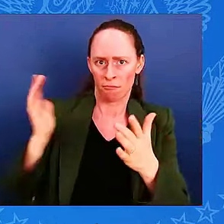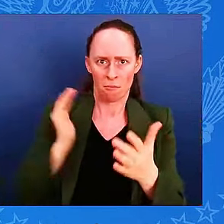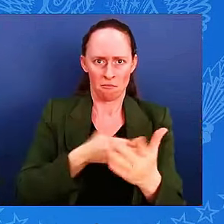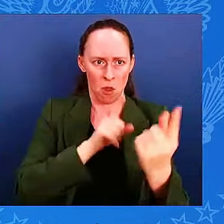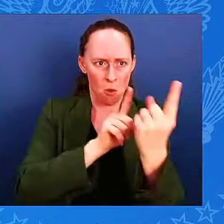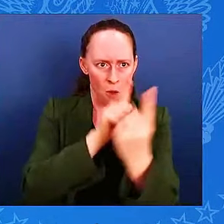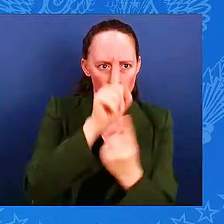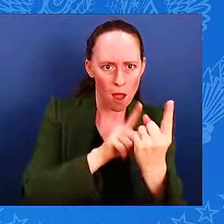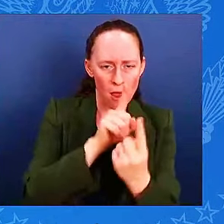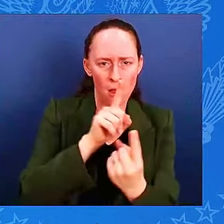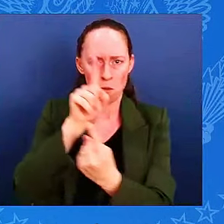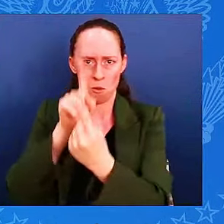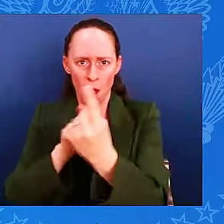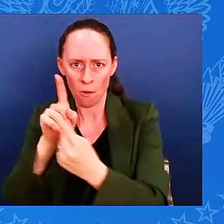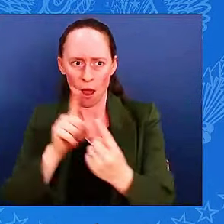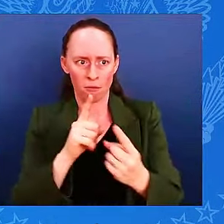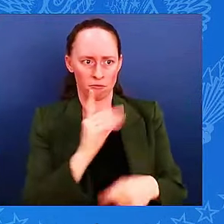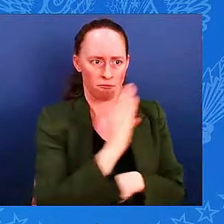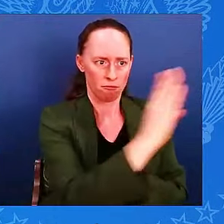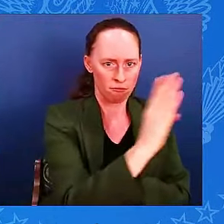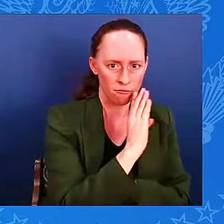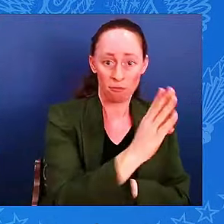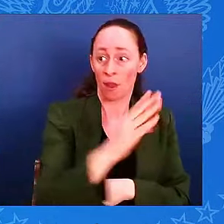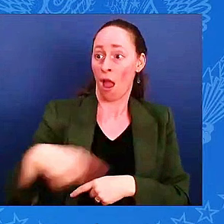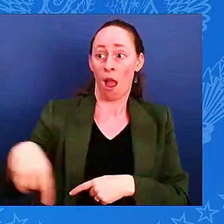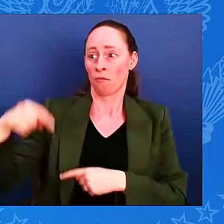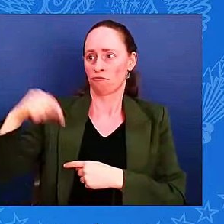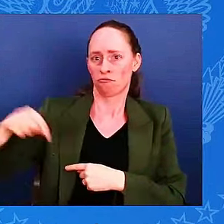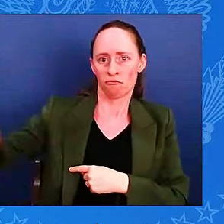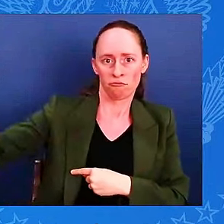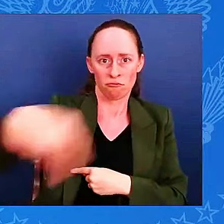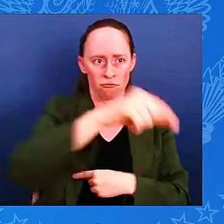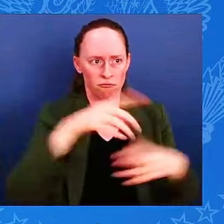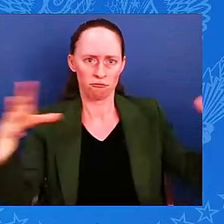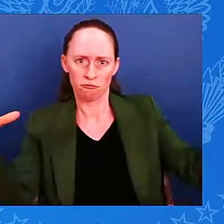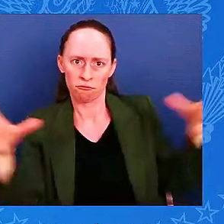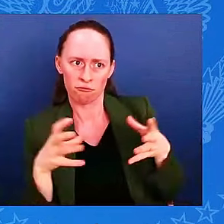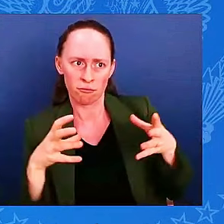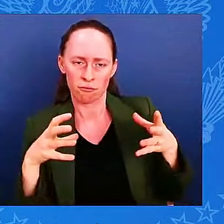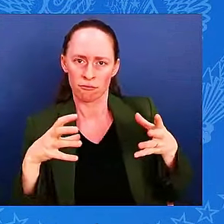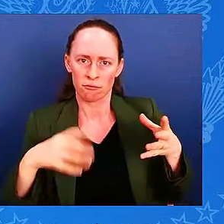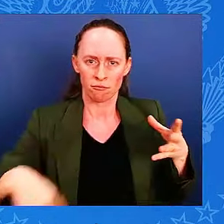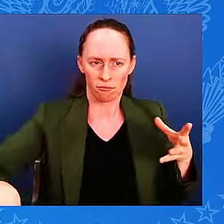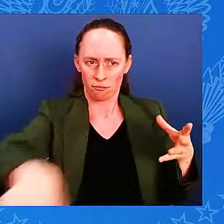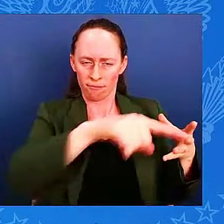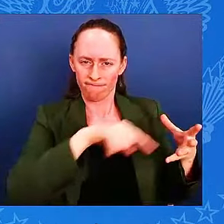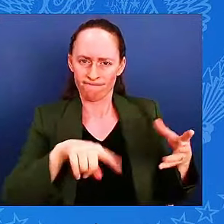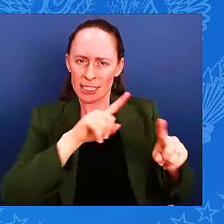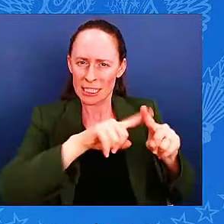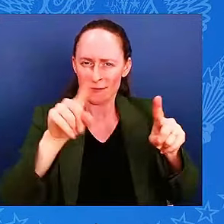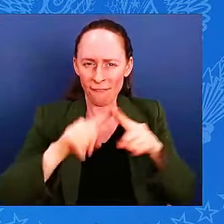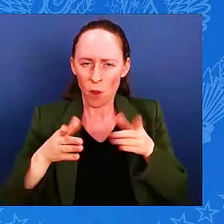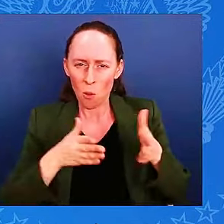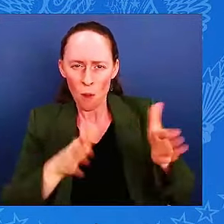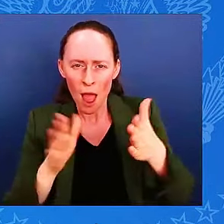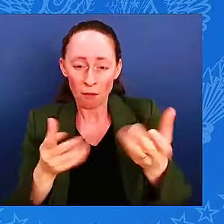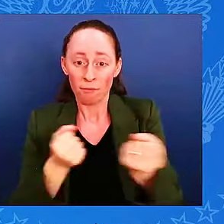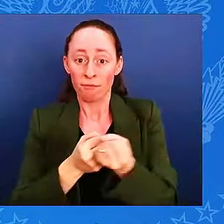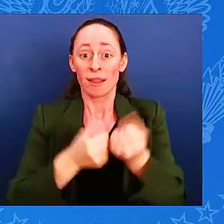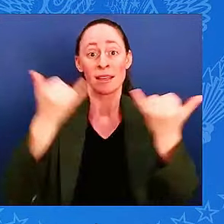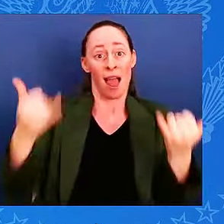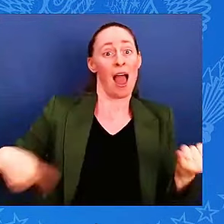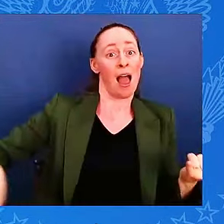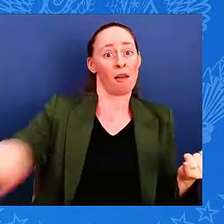systemize our efforts. The Joint Declaration adopted today, promoted by Italy as